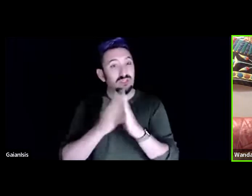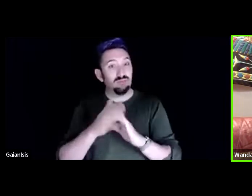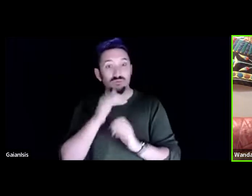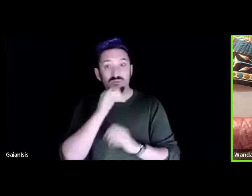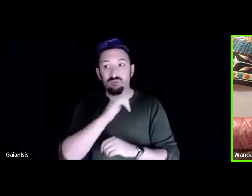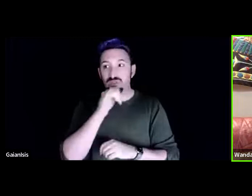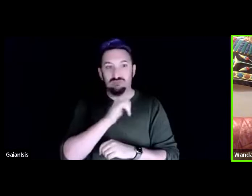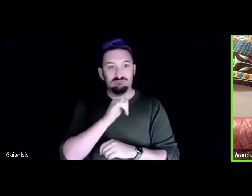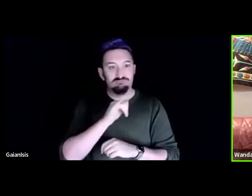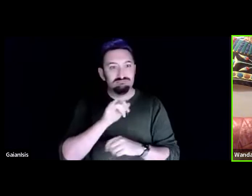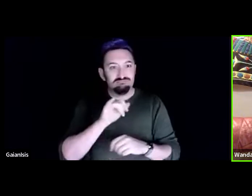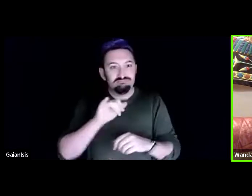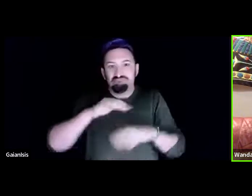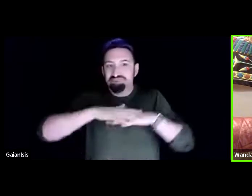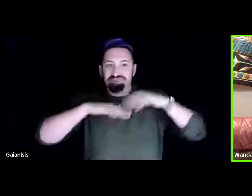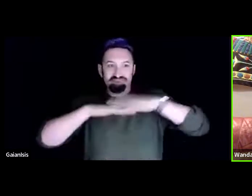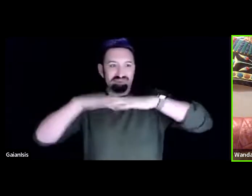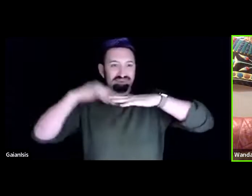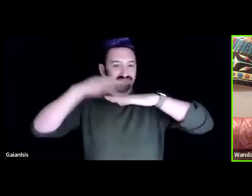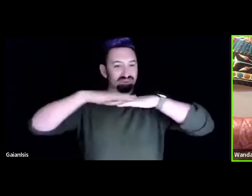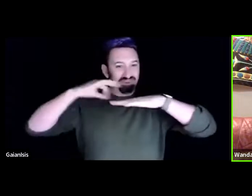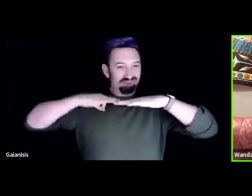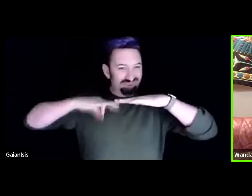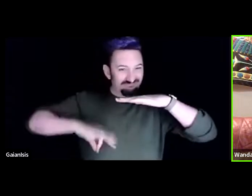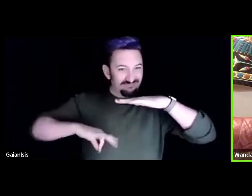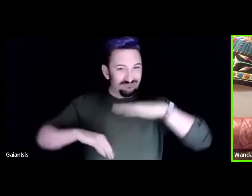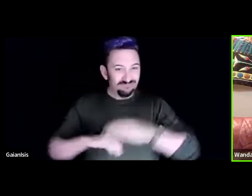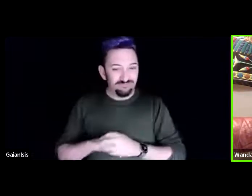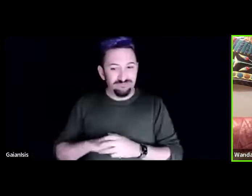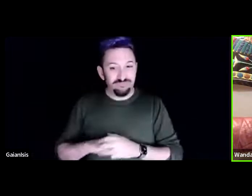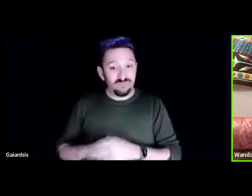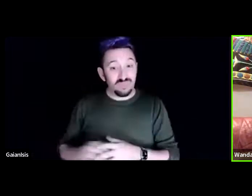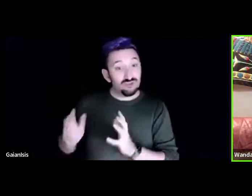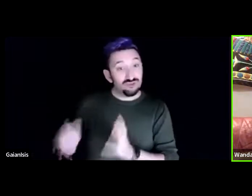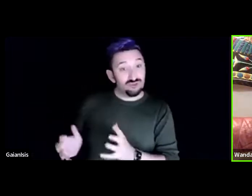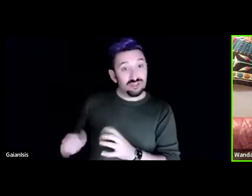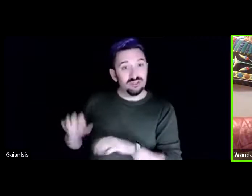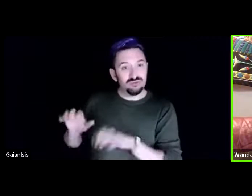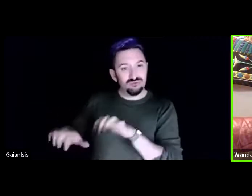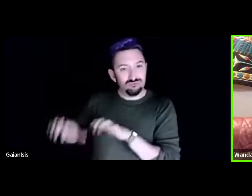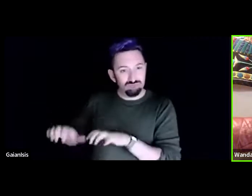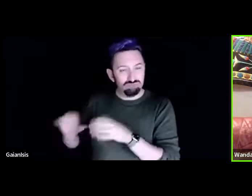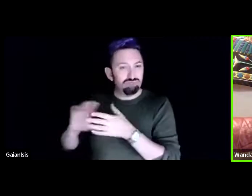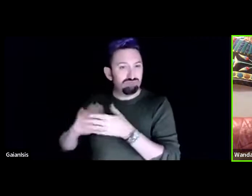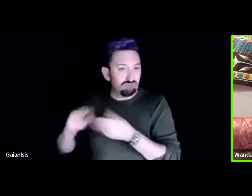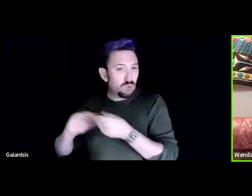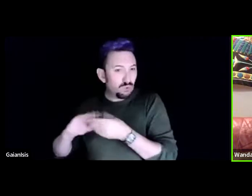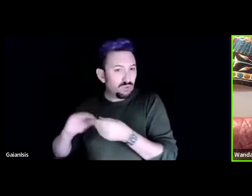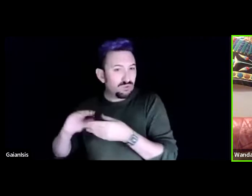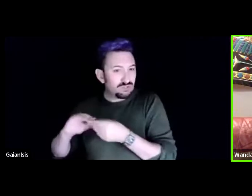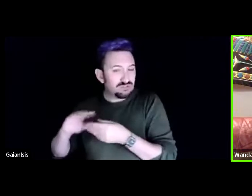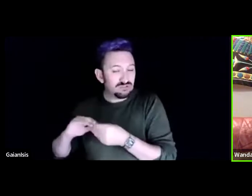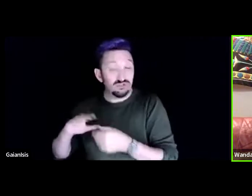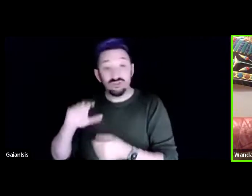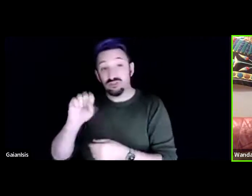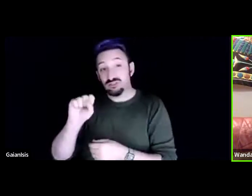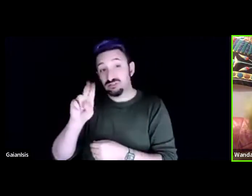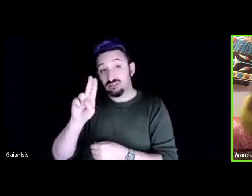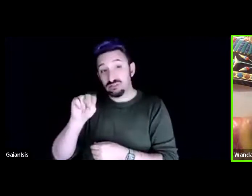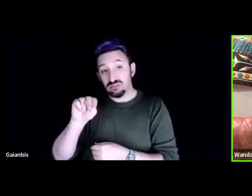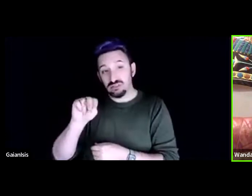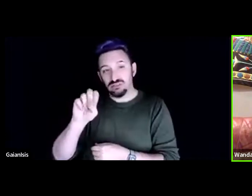um you know we're talking in the chat about the value of stories uh sunshine refuge reference